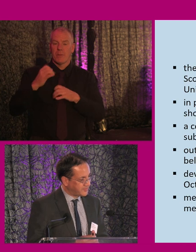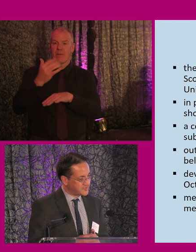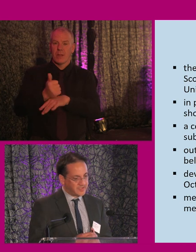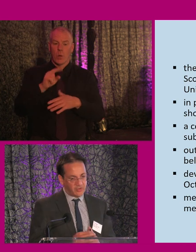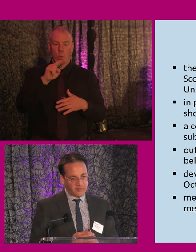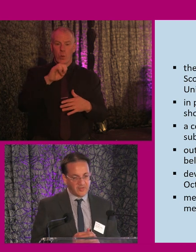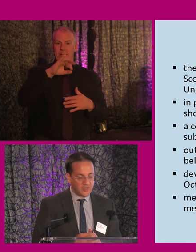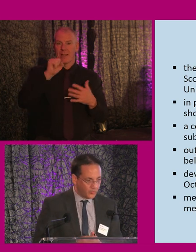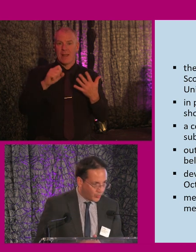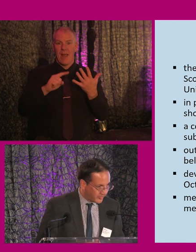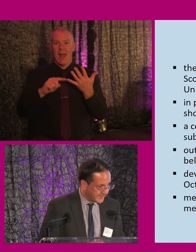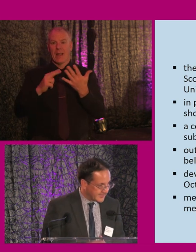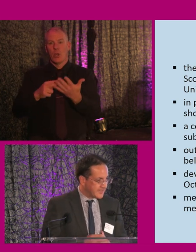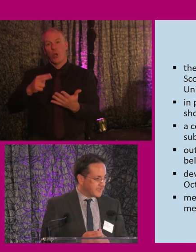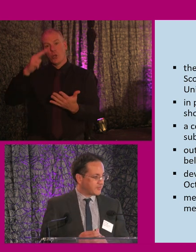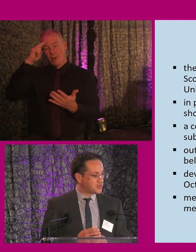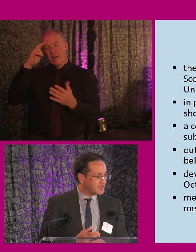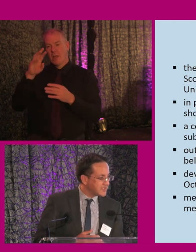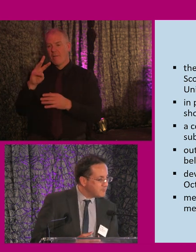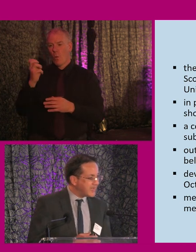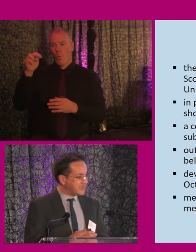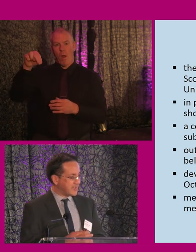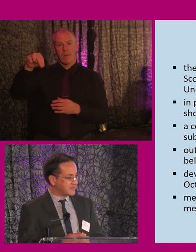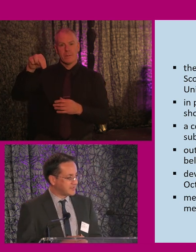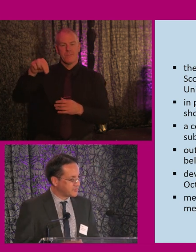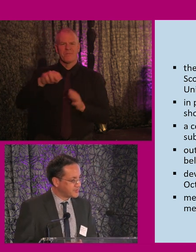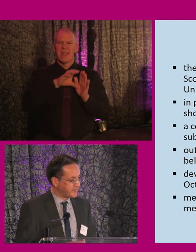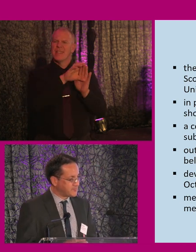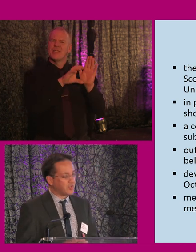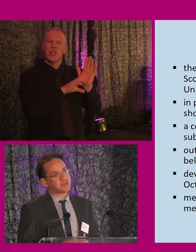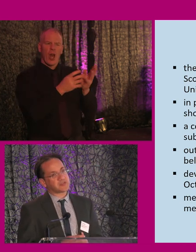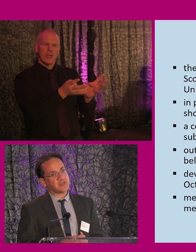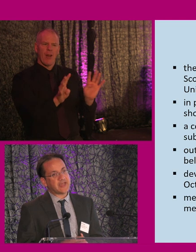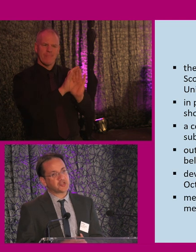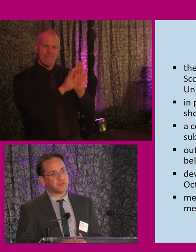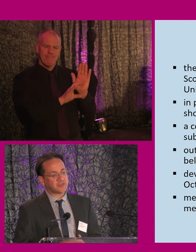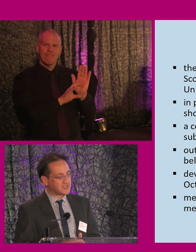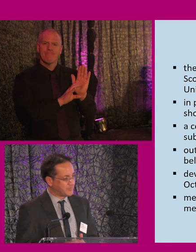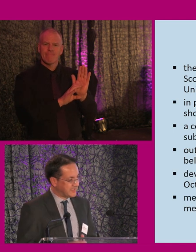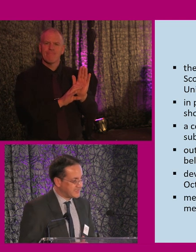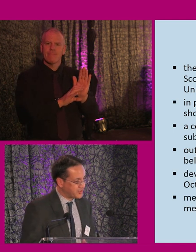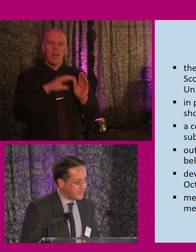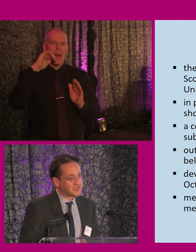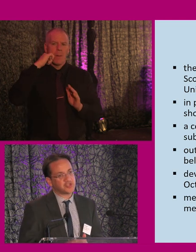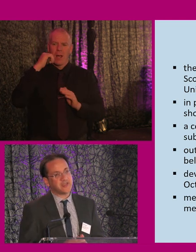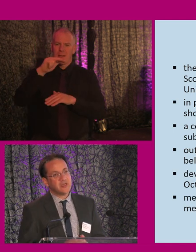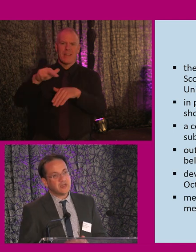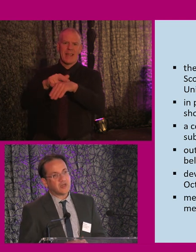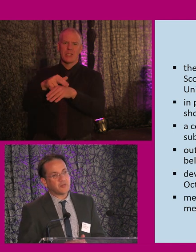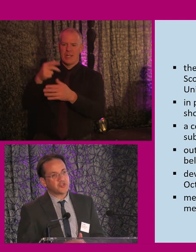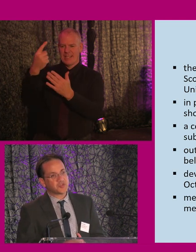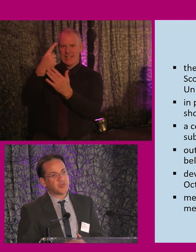University of Warwick. Now, the Charter, in many senses, was a response to the National Disability Strategy,